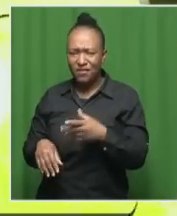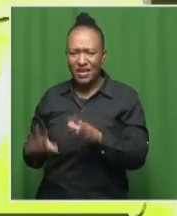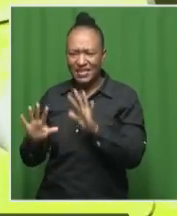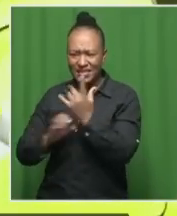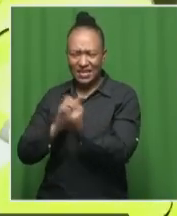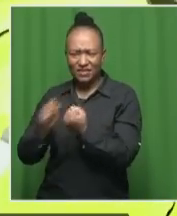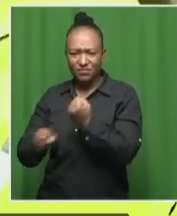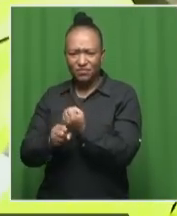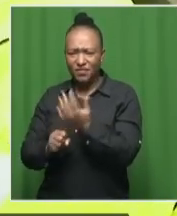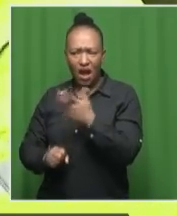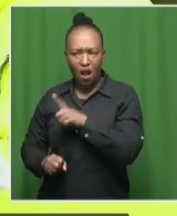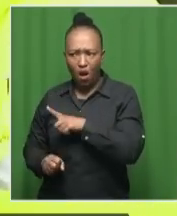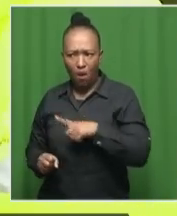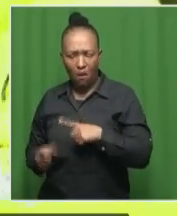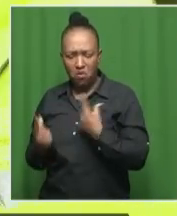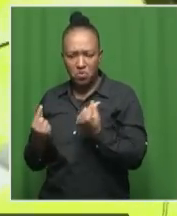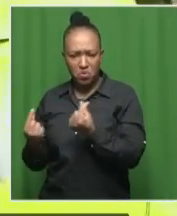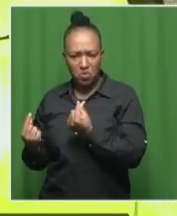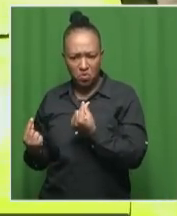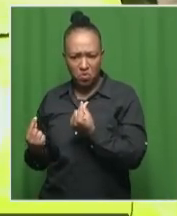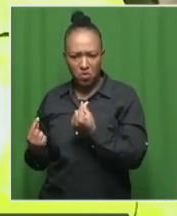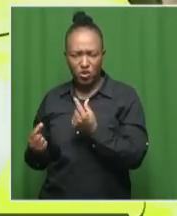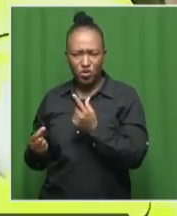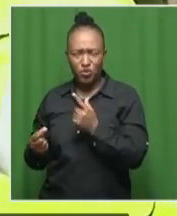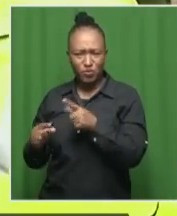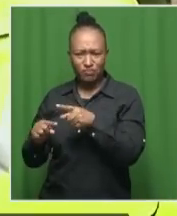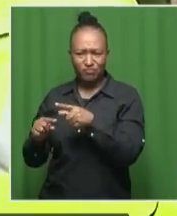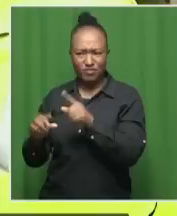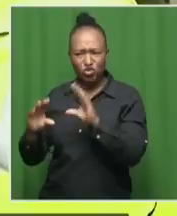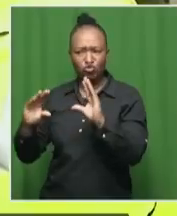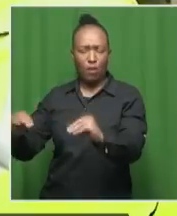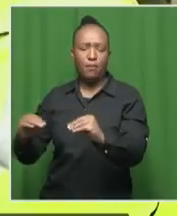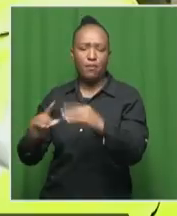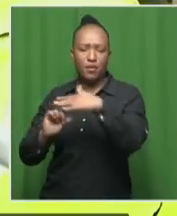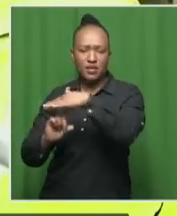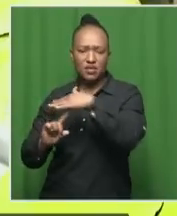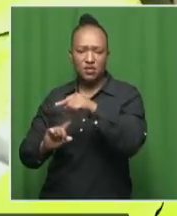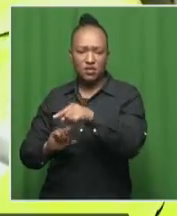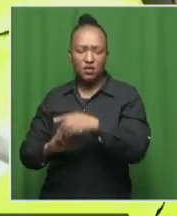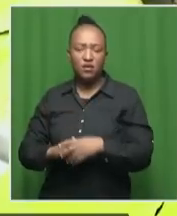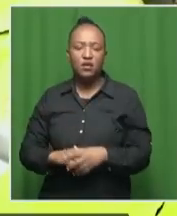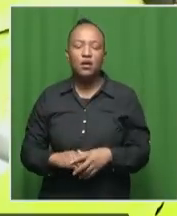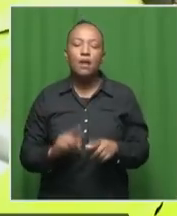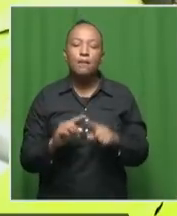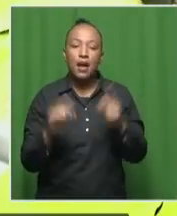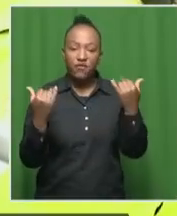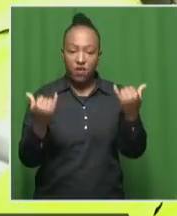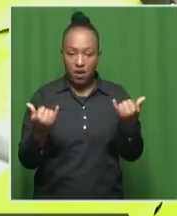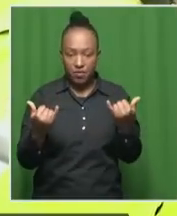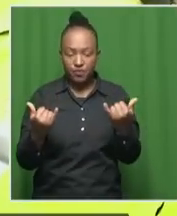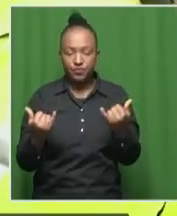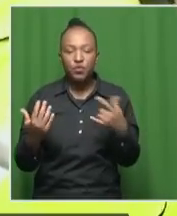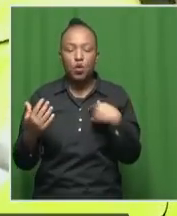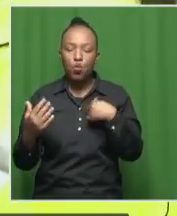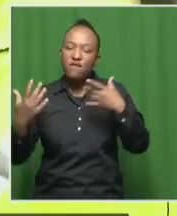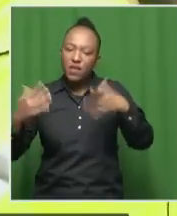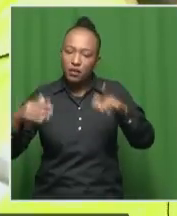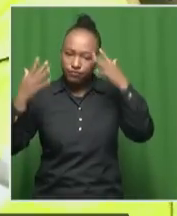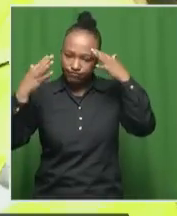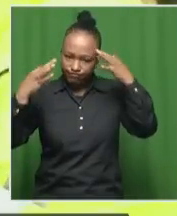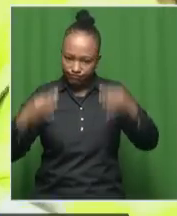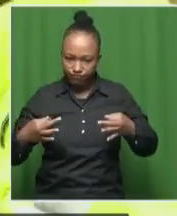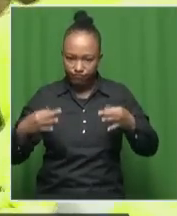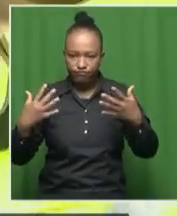10 years. How long do you need to clamp down on the situation? At this point in time, ne, we've actually taken a point ourselves to say